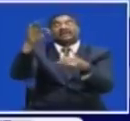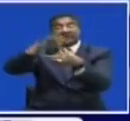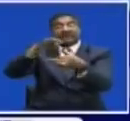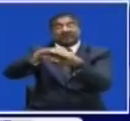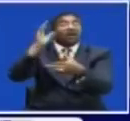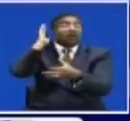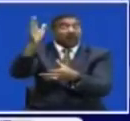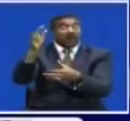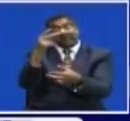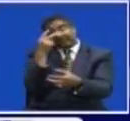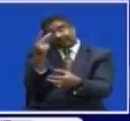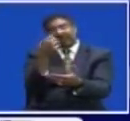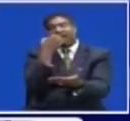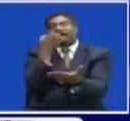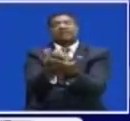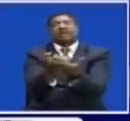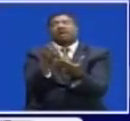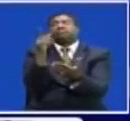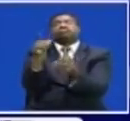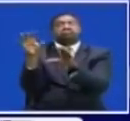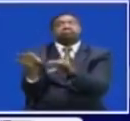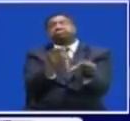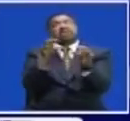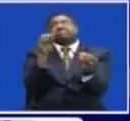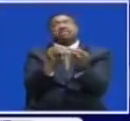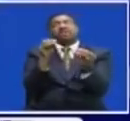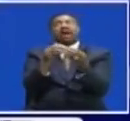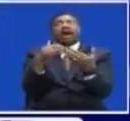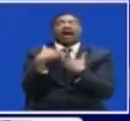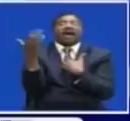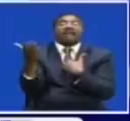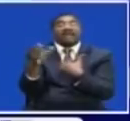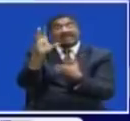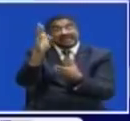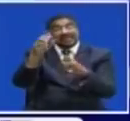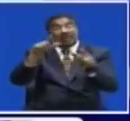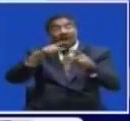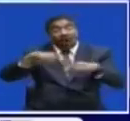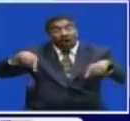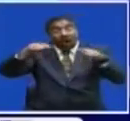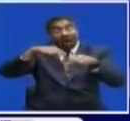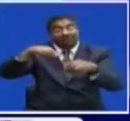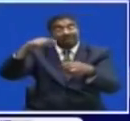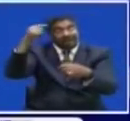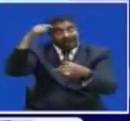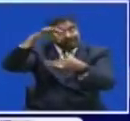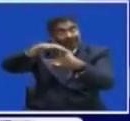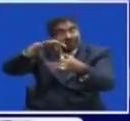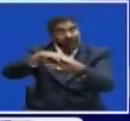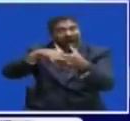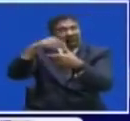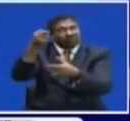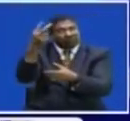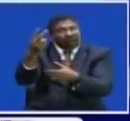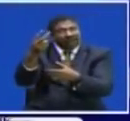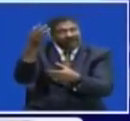evidenced by the successes Scored so far in grabbing Six local government seats Out of 12 Which belonged